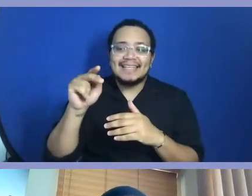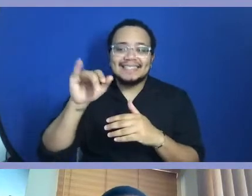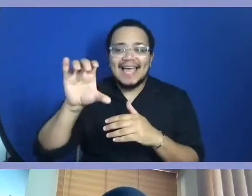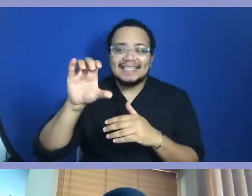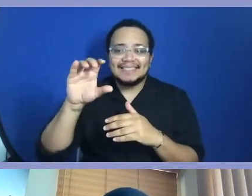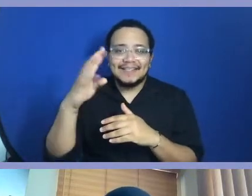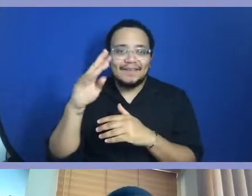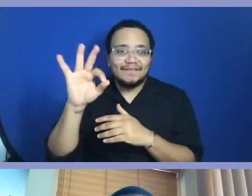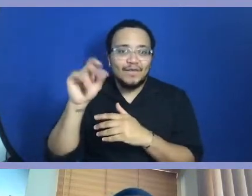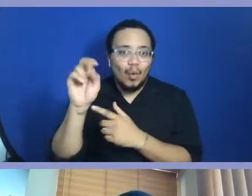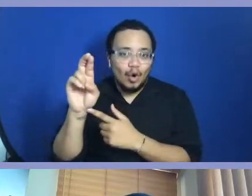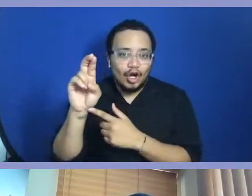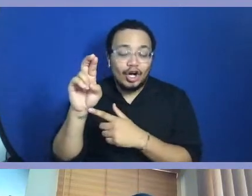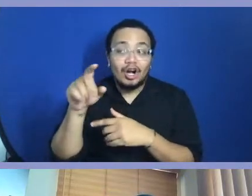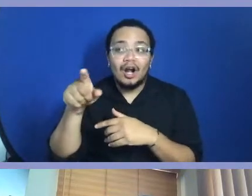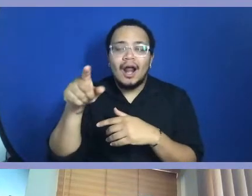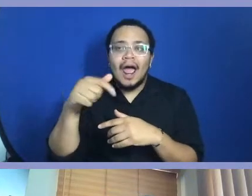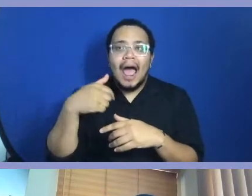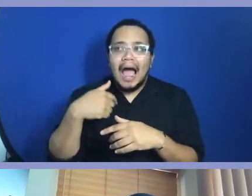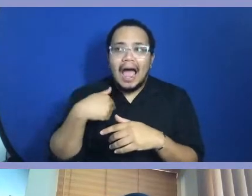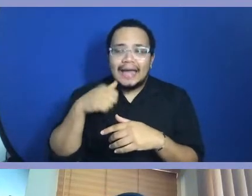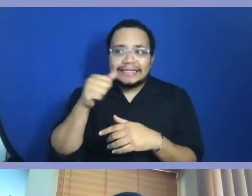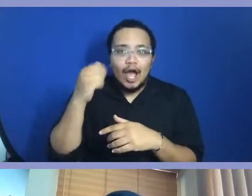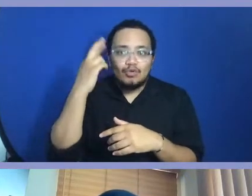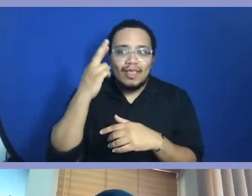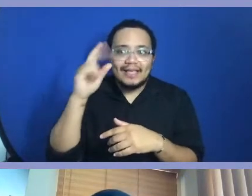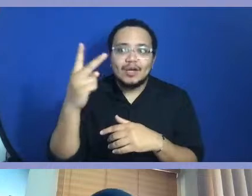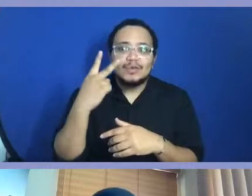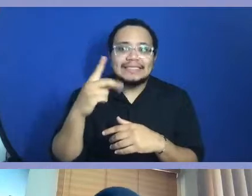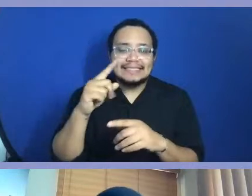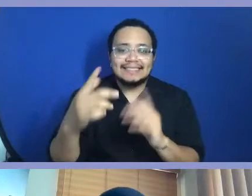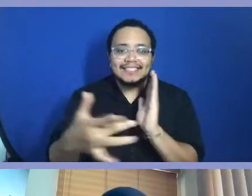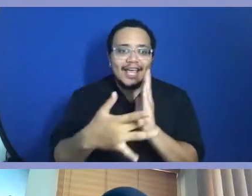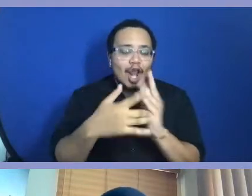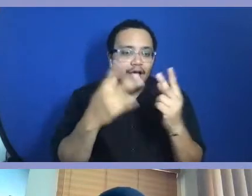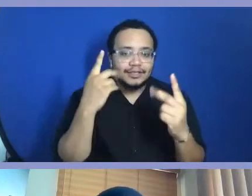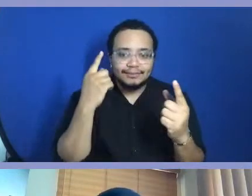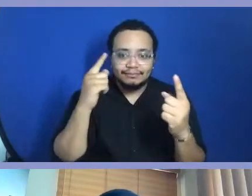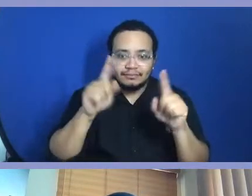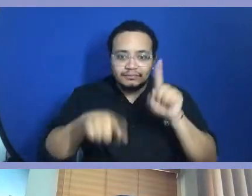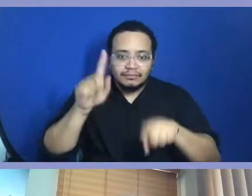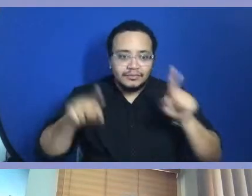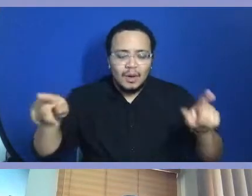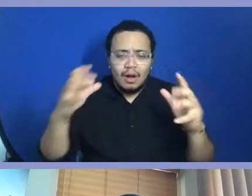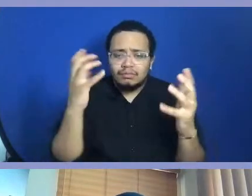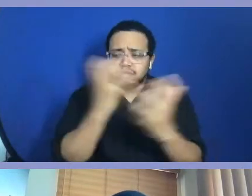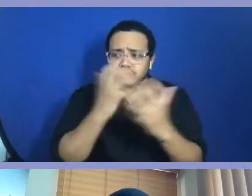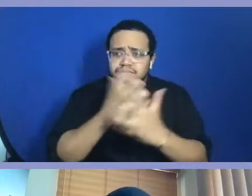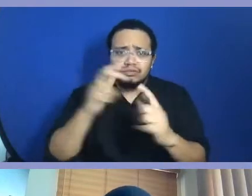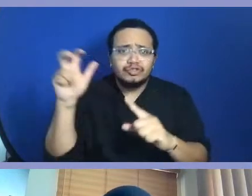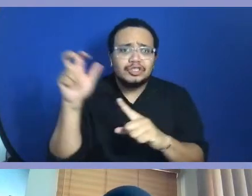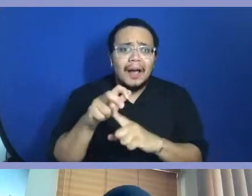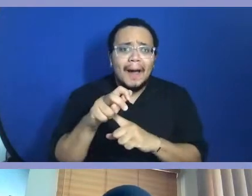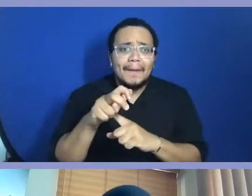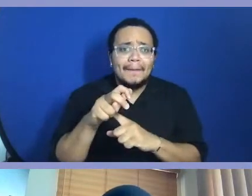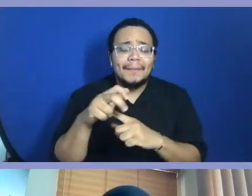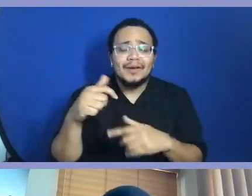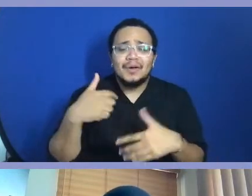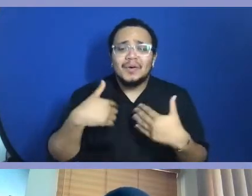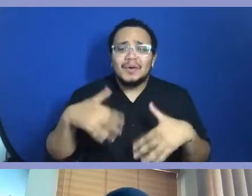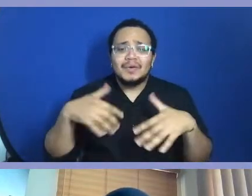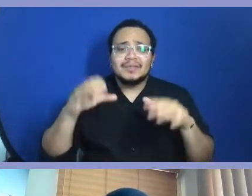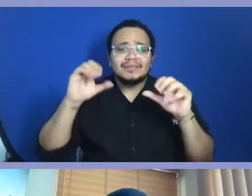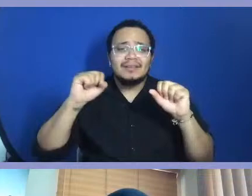still alive. Oh, I'm living. Okay. Because there's nothing more special than to listen to somebody's